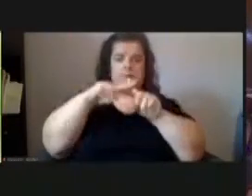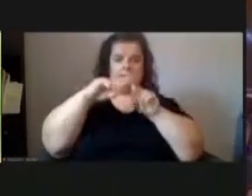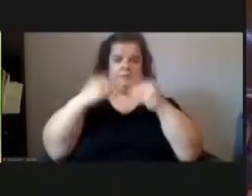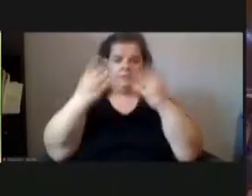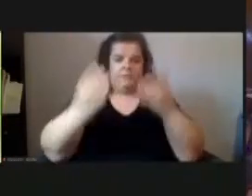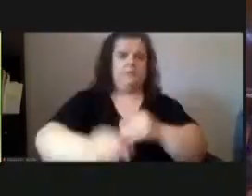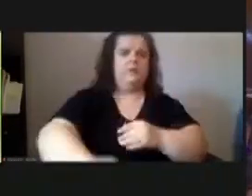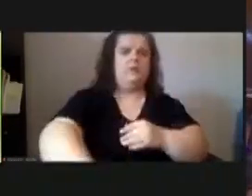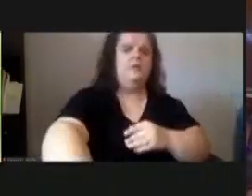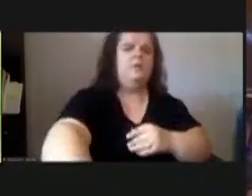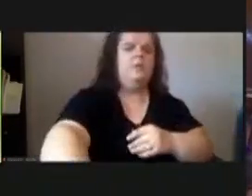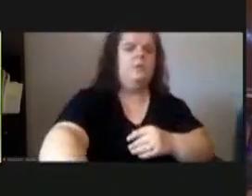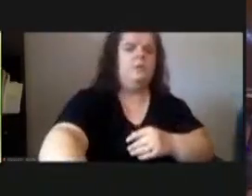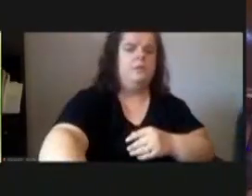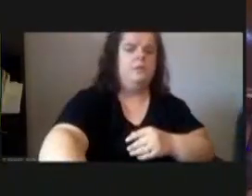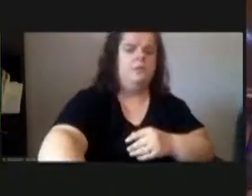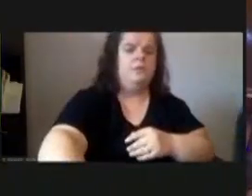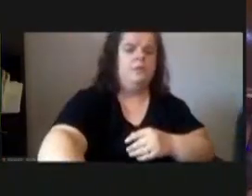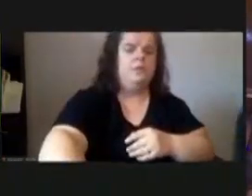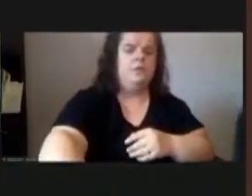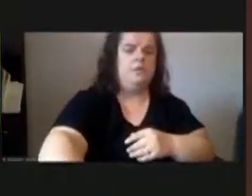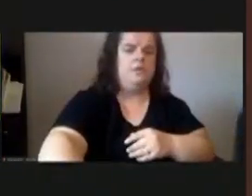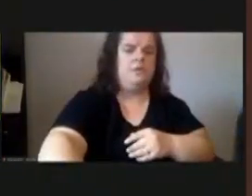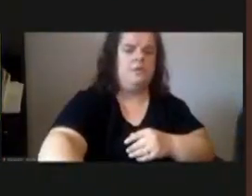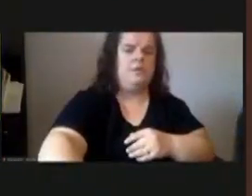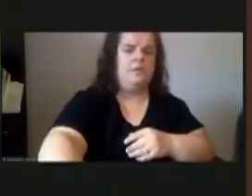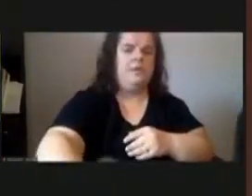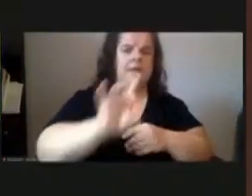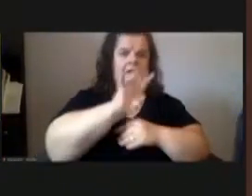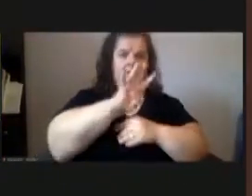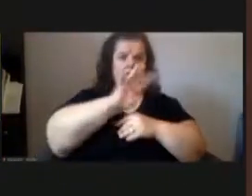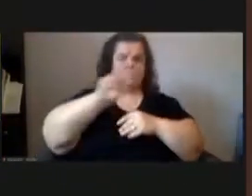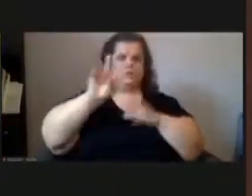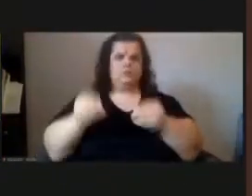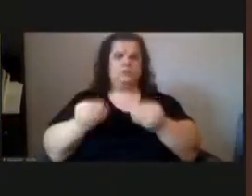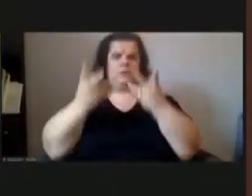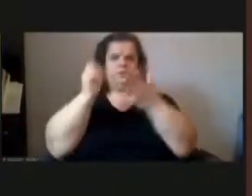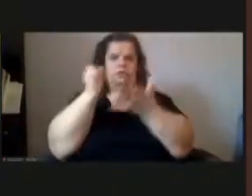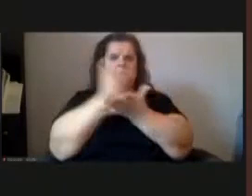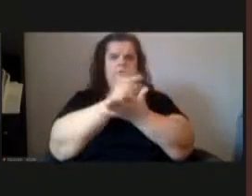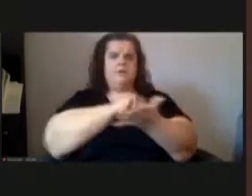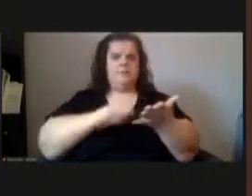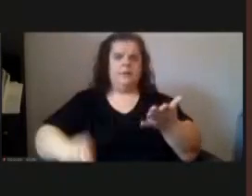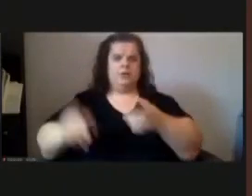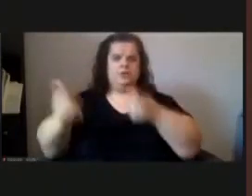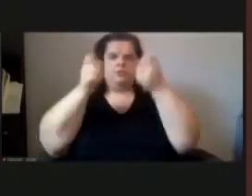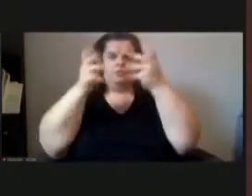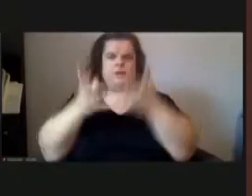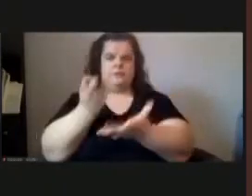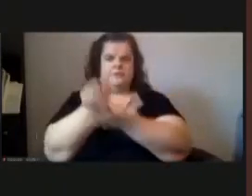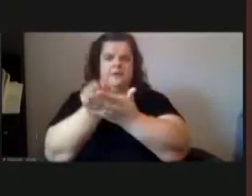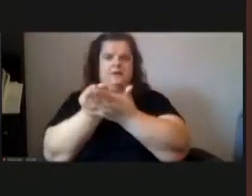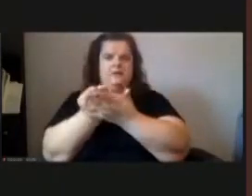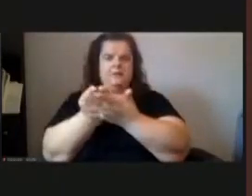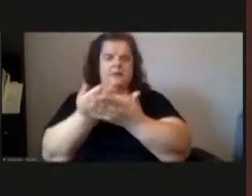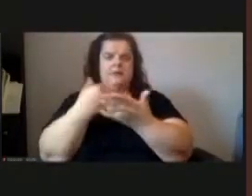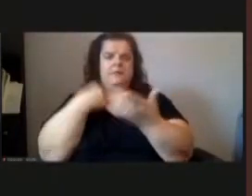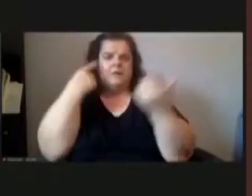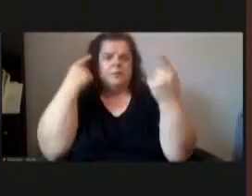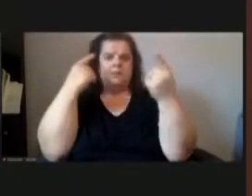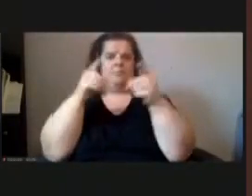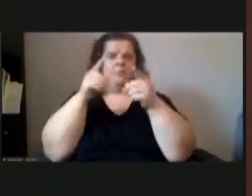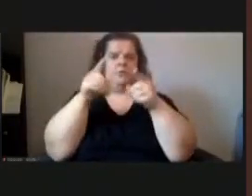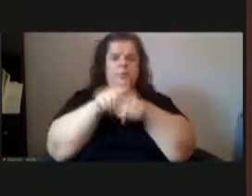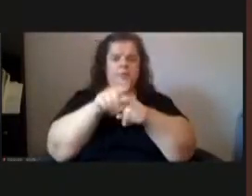842 bill 842 resolution authorizing the mayor and the director of finance to enter into a permanent